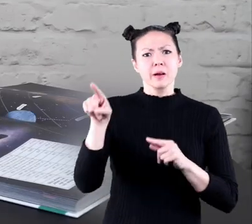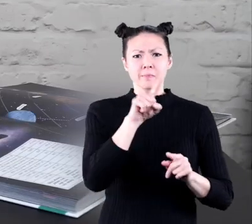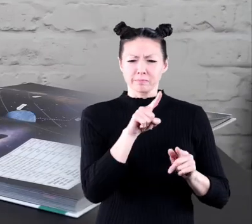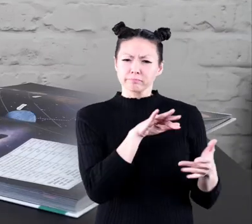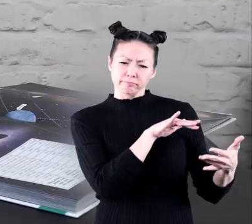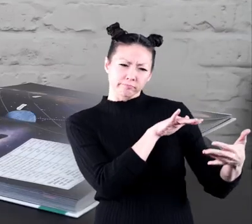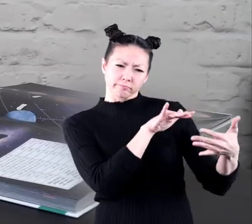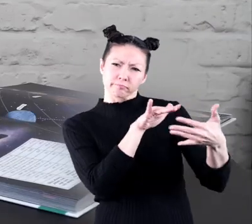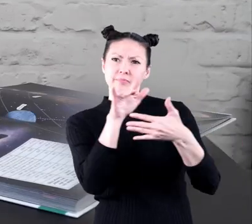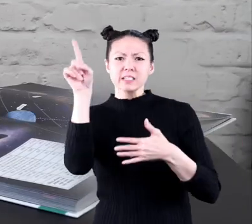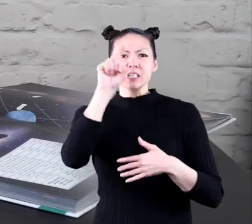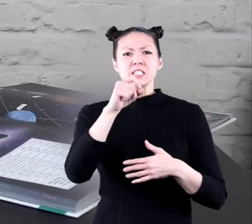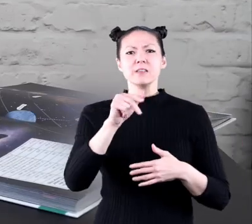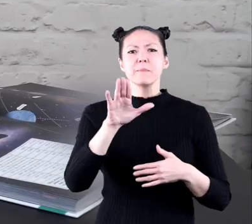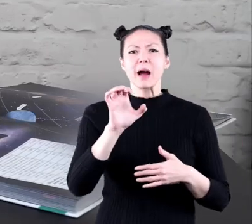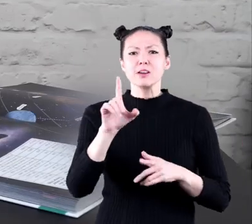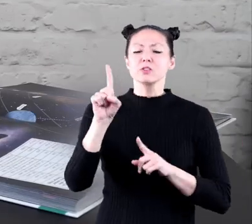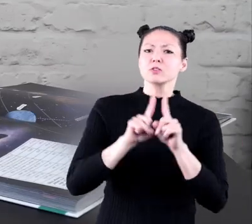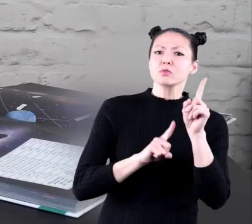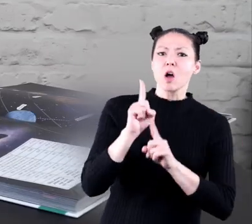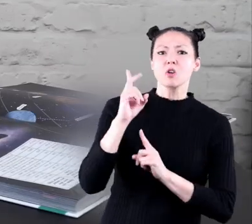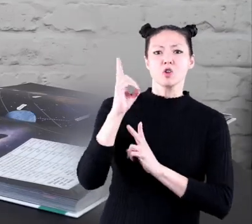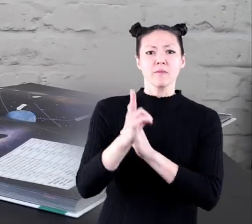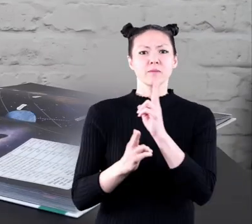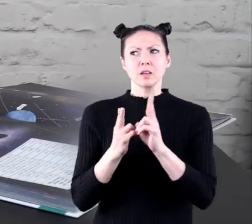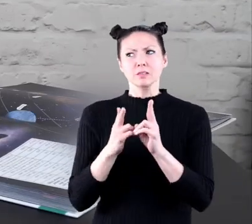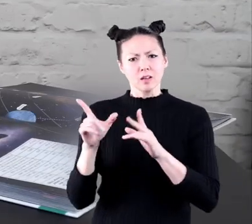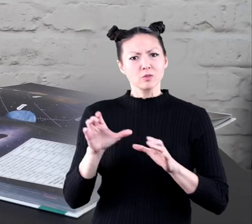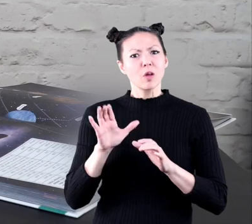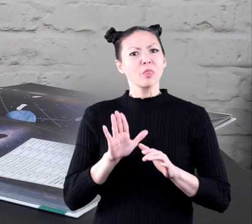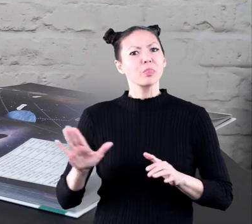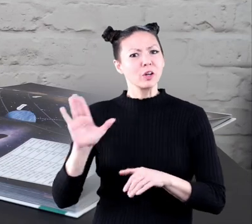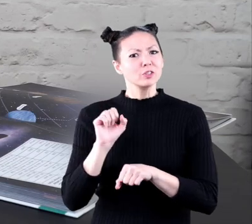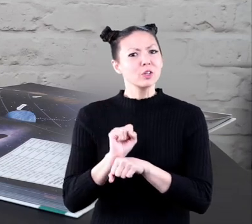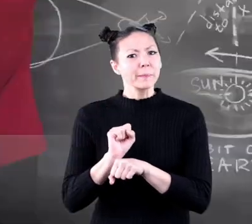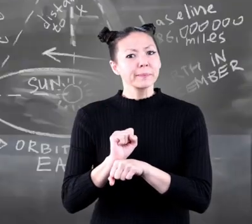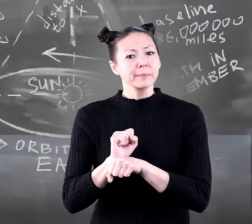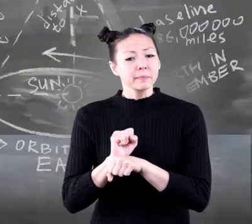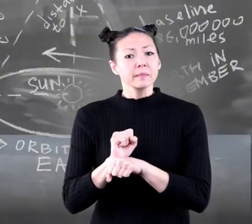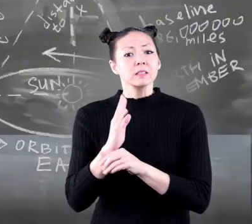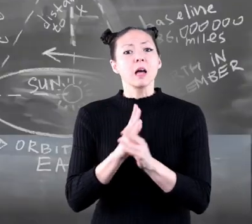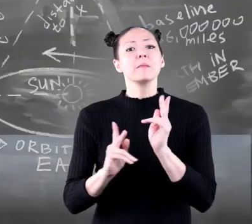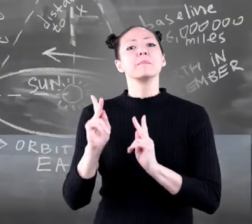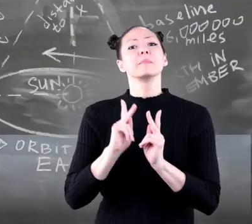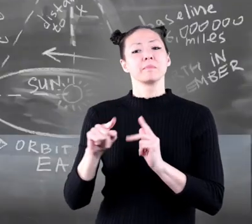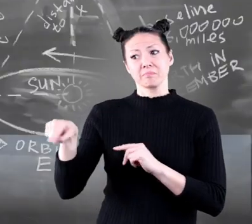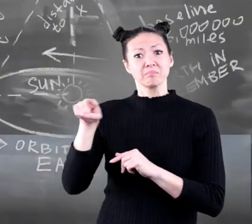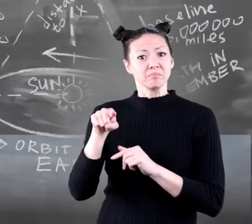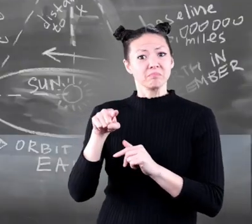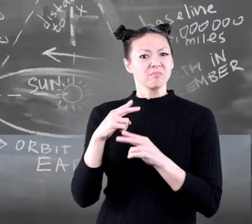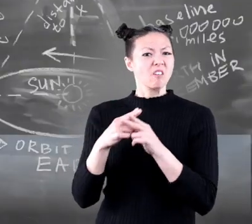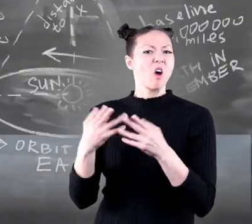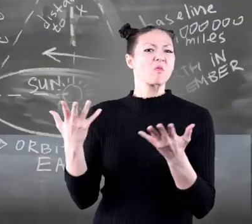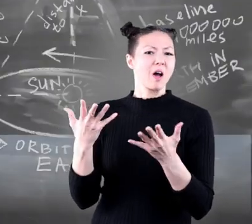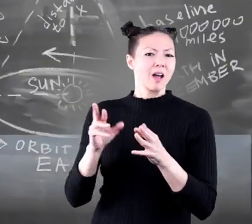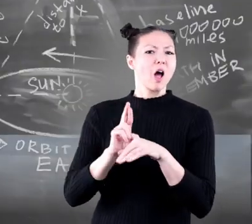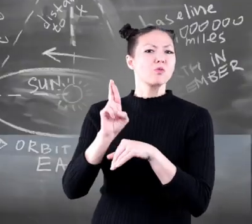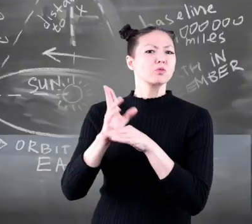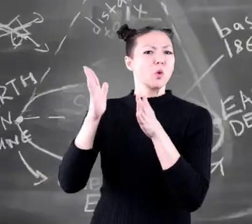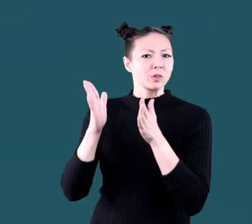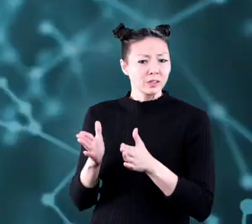study space, stars, and the universe for their job. These people are called astronomers.